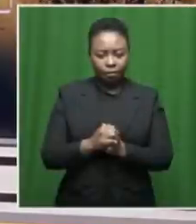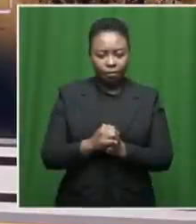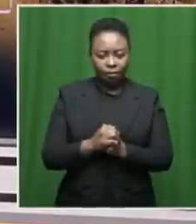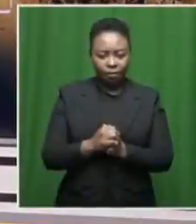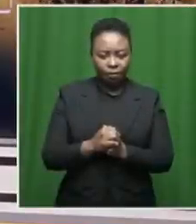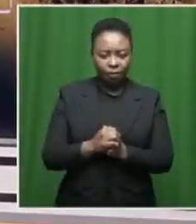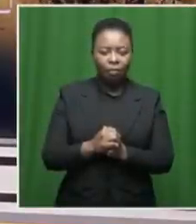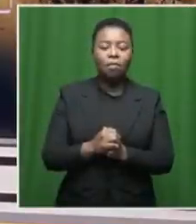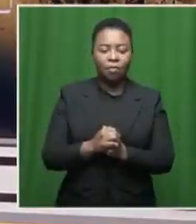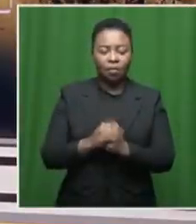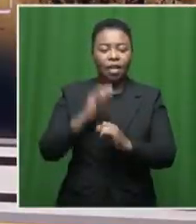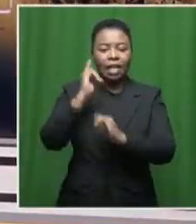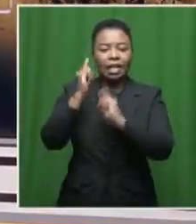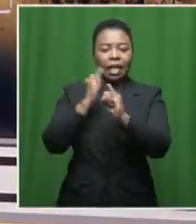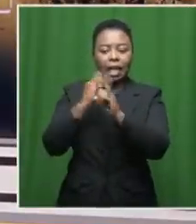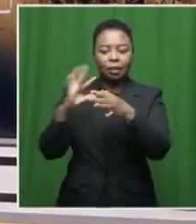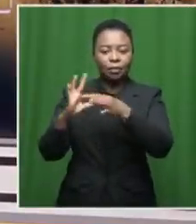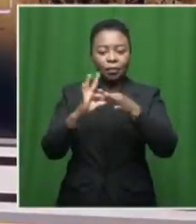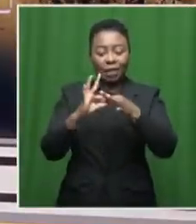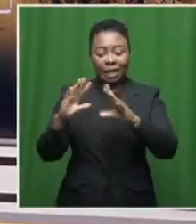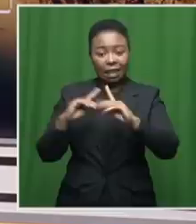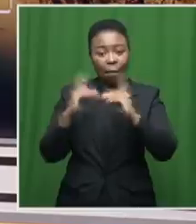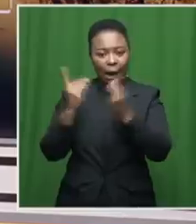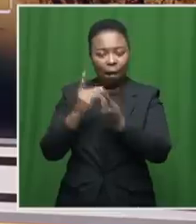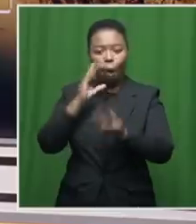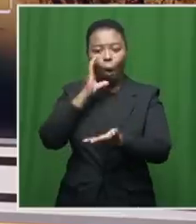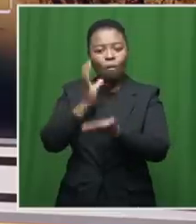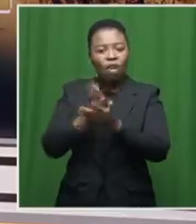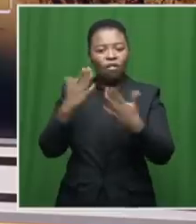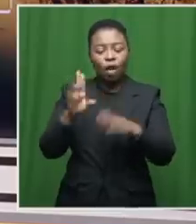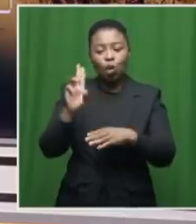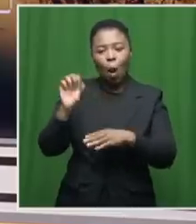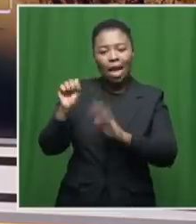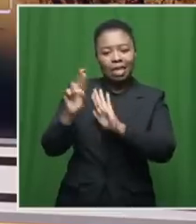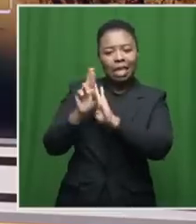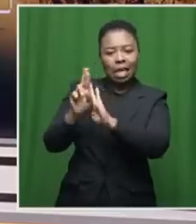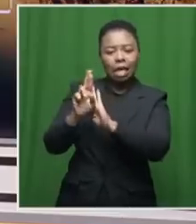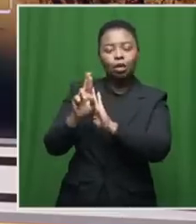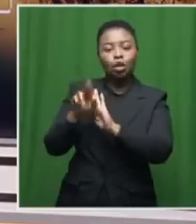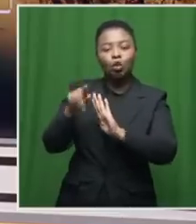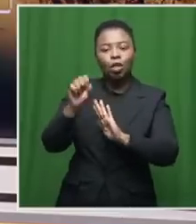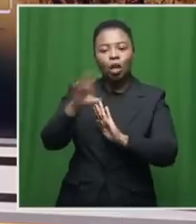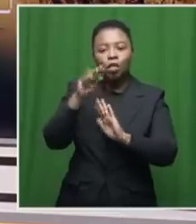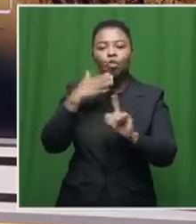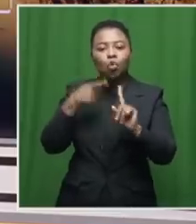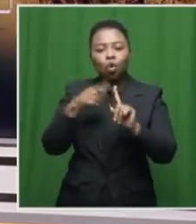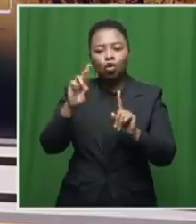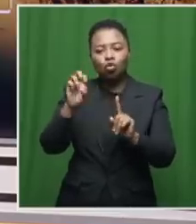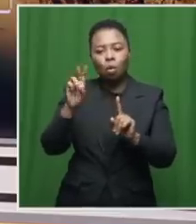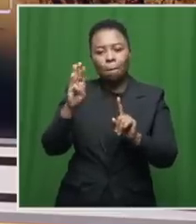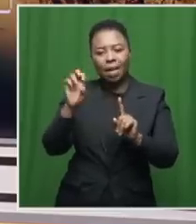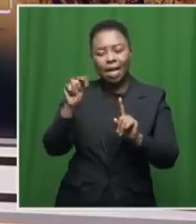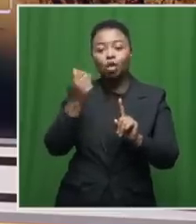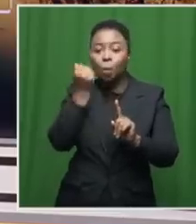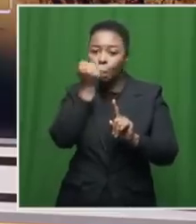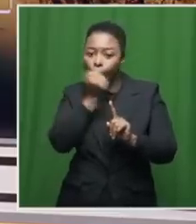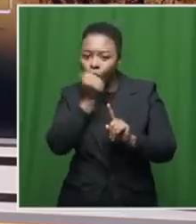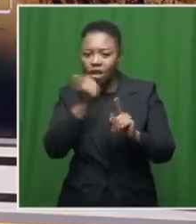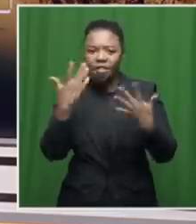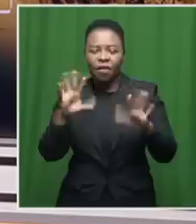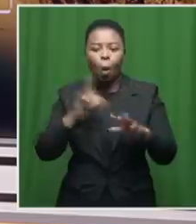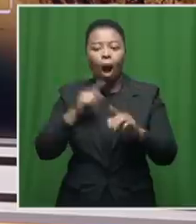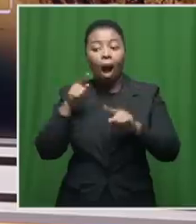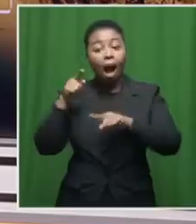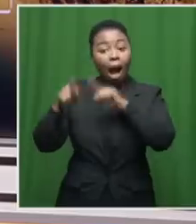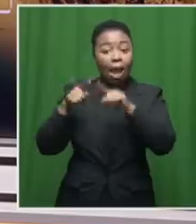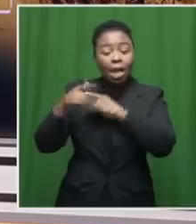The International Relations Department has confirmed that the U.S. Ambassador to South Africa, Ruben Brigitte, has apologised for alleging